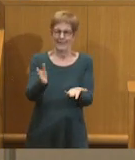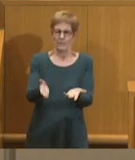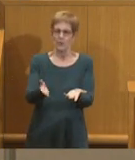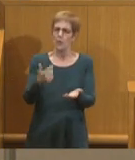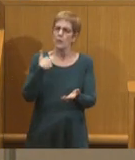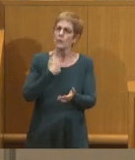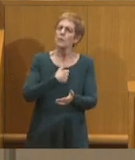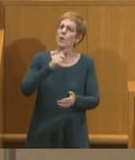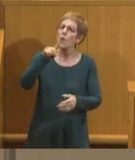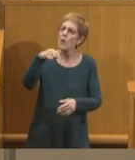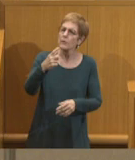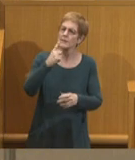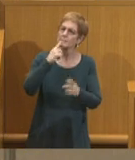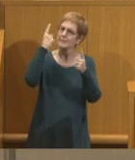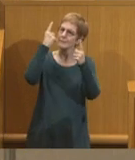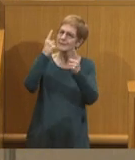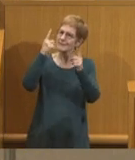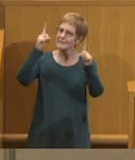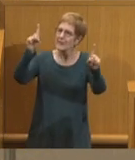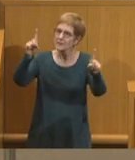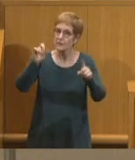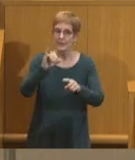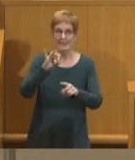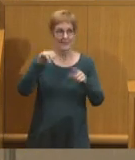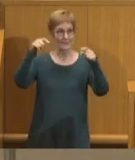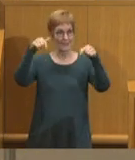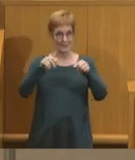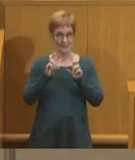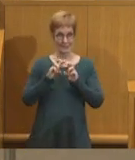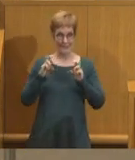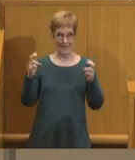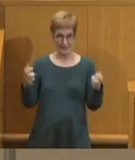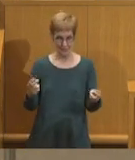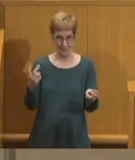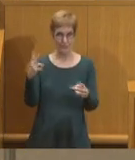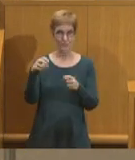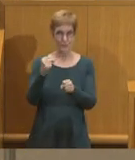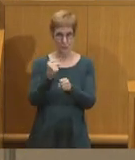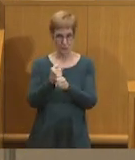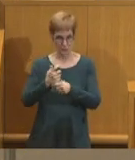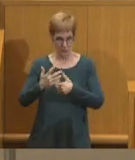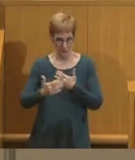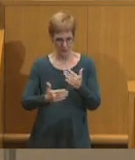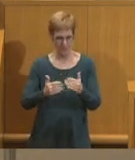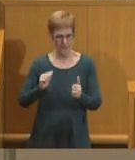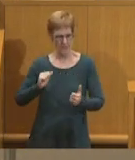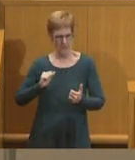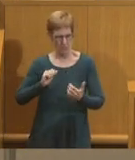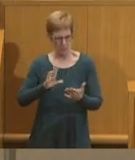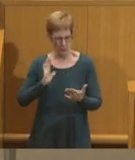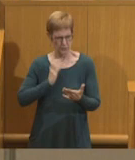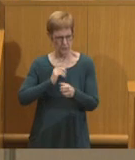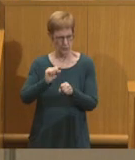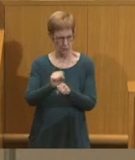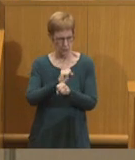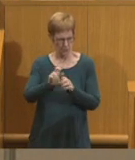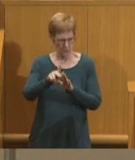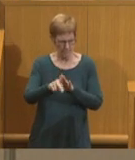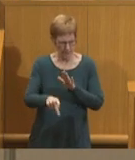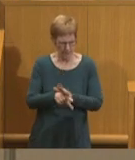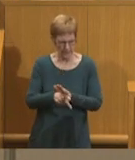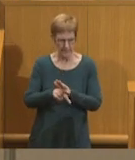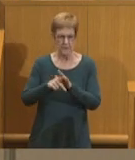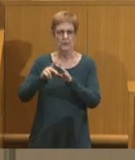only truly be successful if this council over the next two years approaches our work on policy through